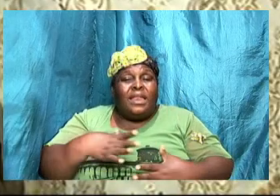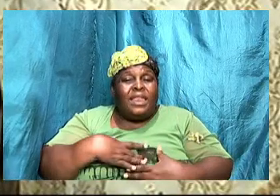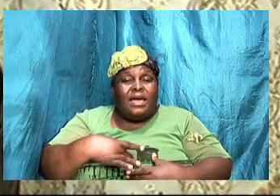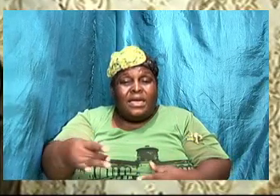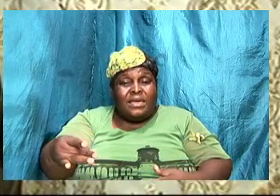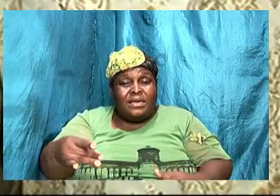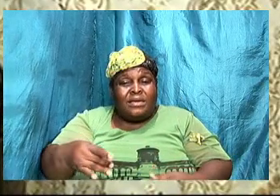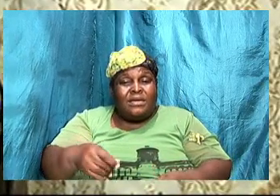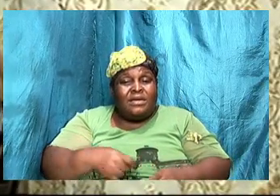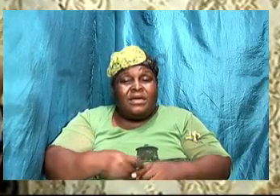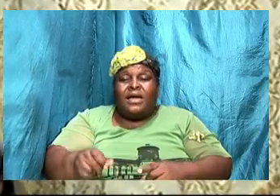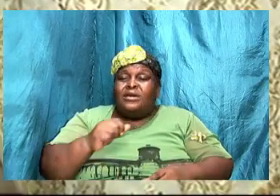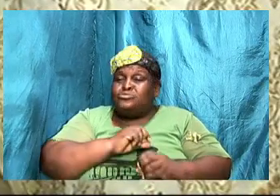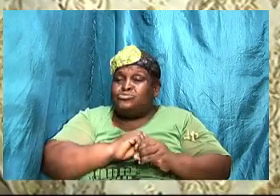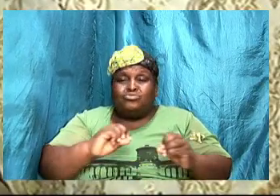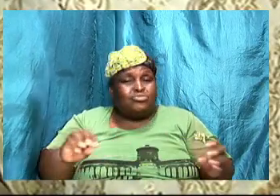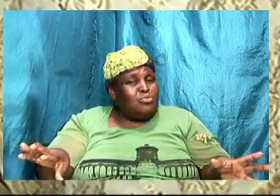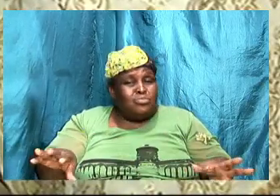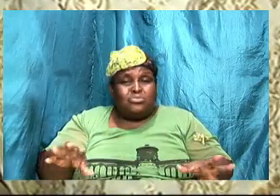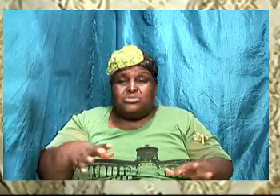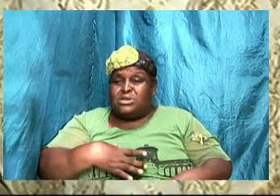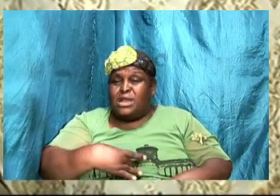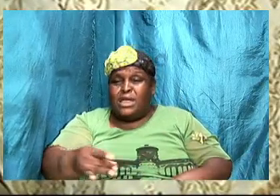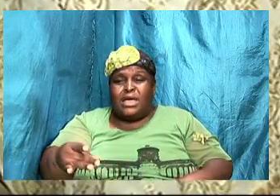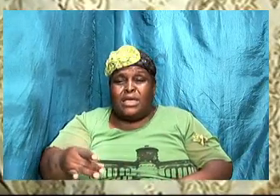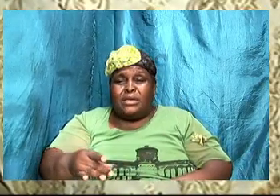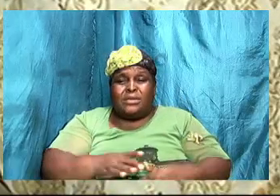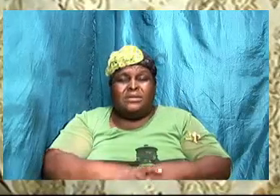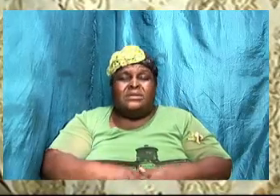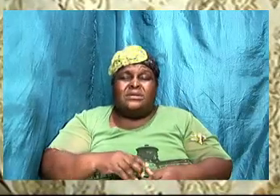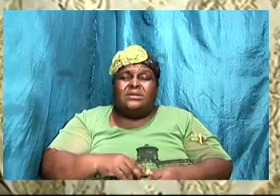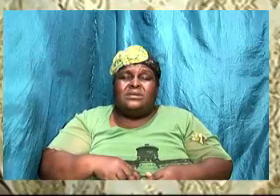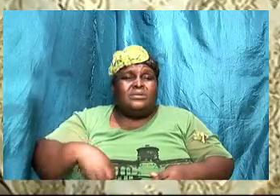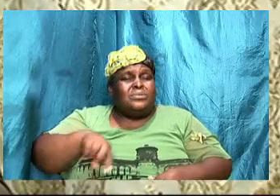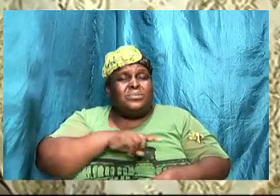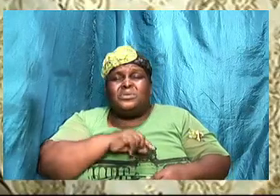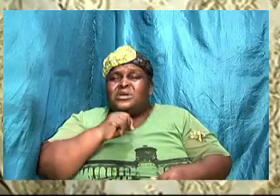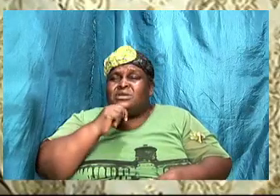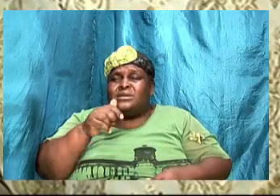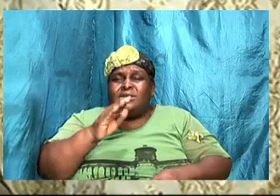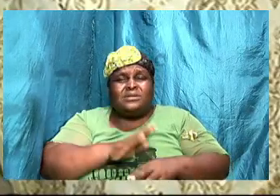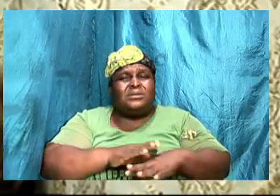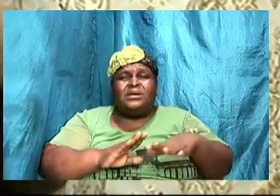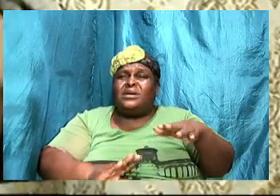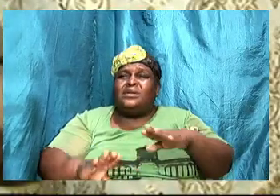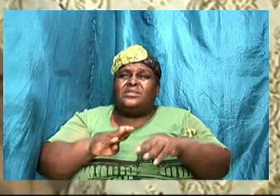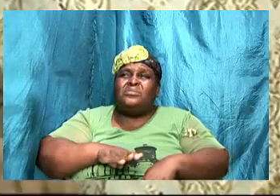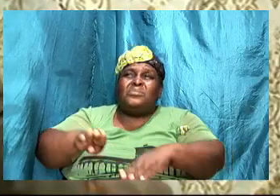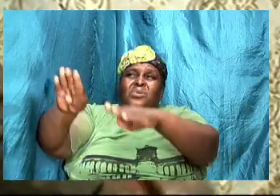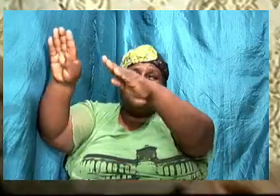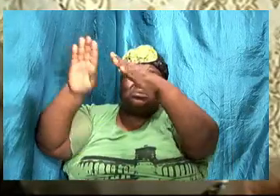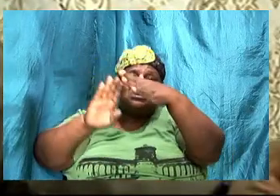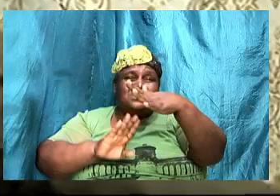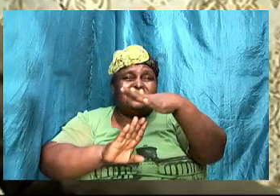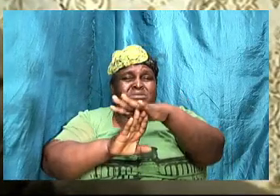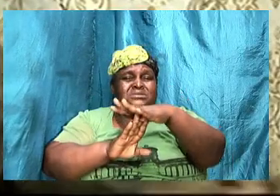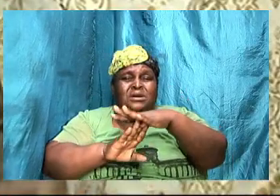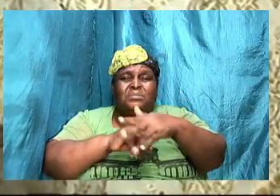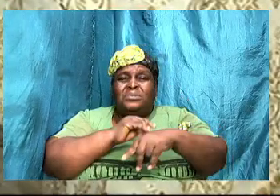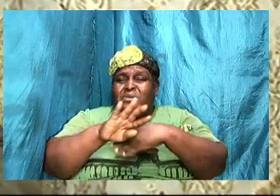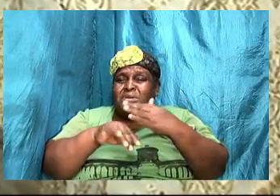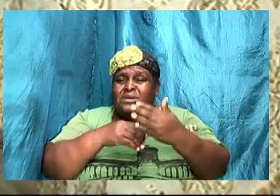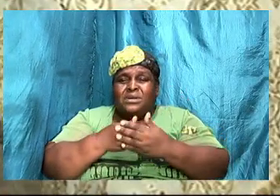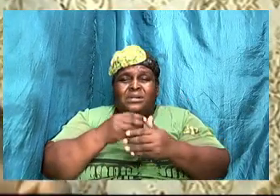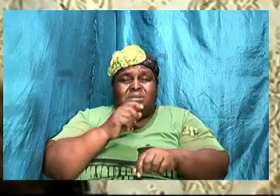to life because with life we are not on the mountain top all the time there are rough patches in